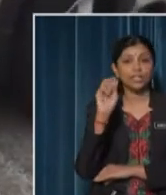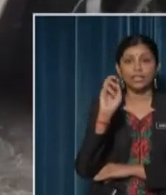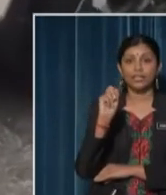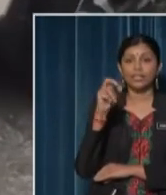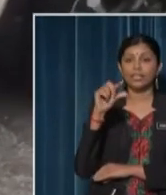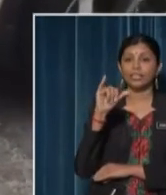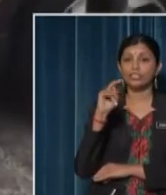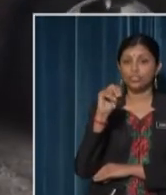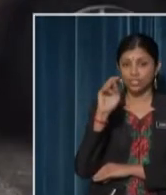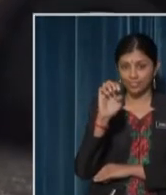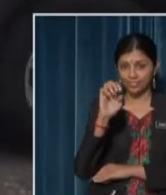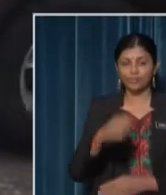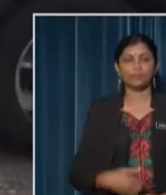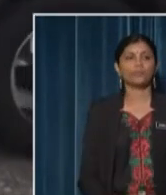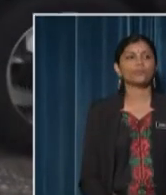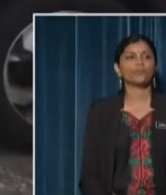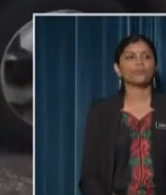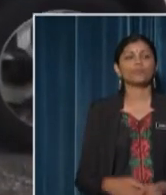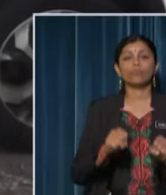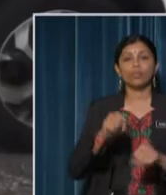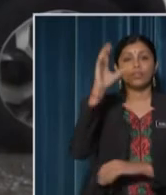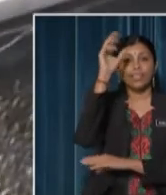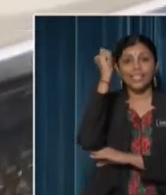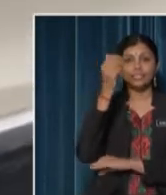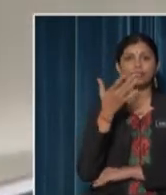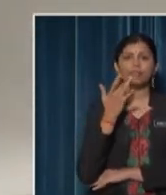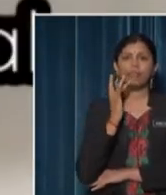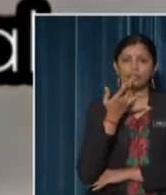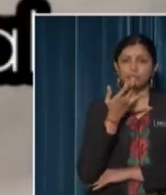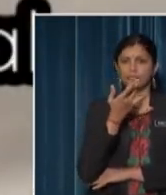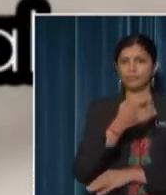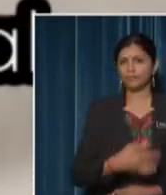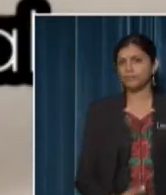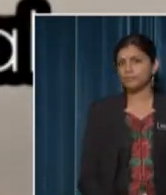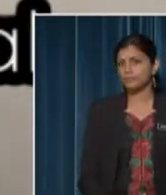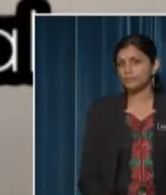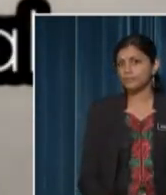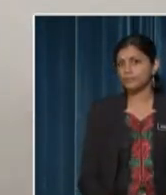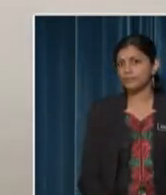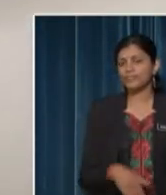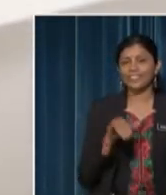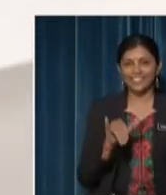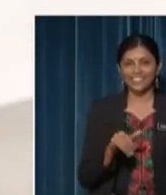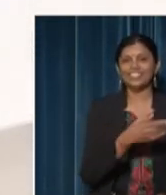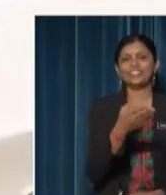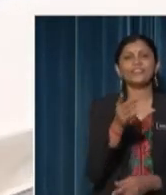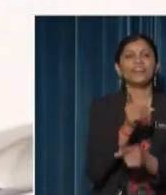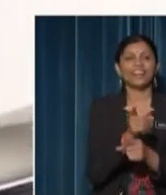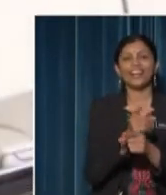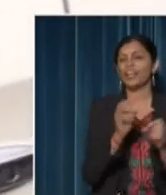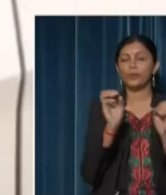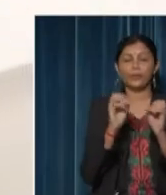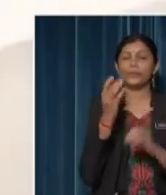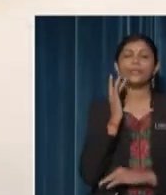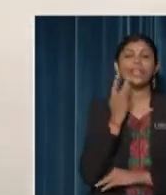the car Now, can you guess the taste of the car? Yes, you are right, it has no